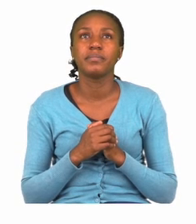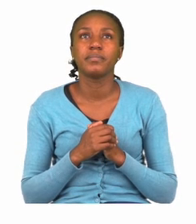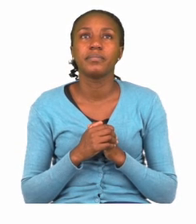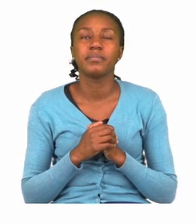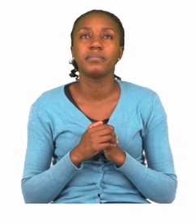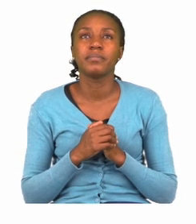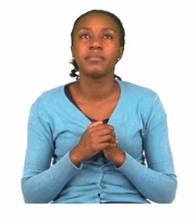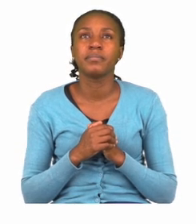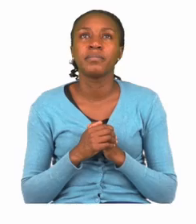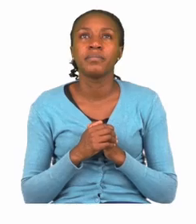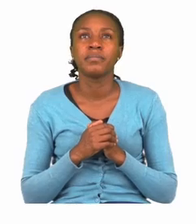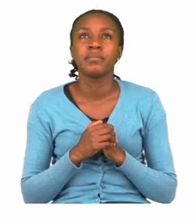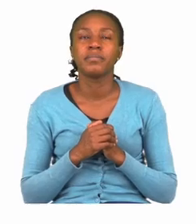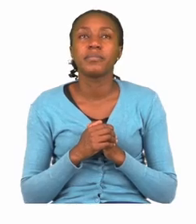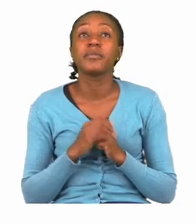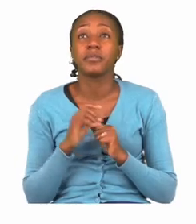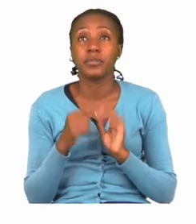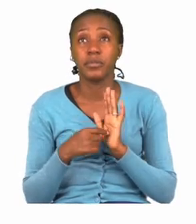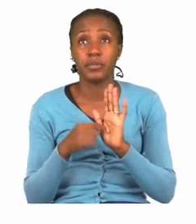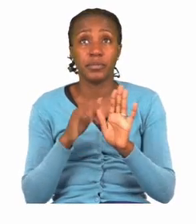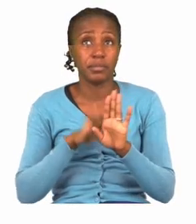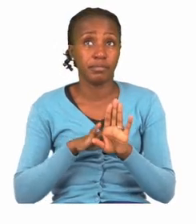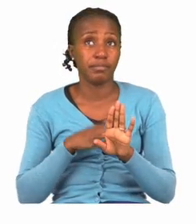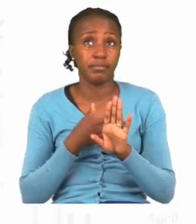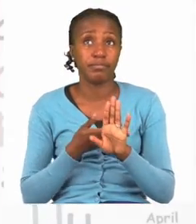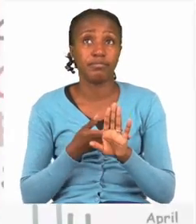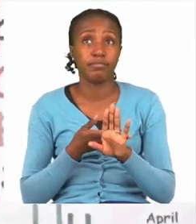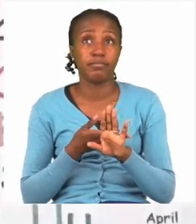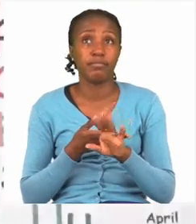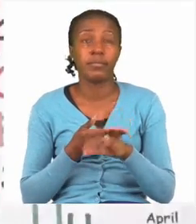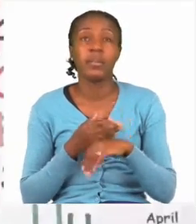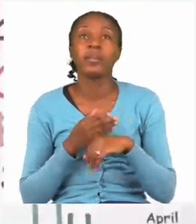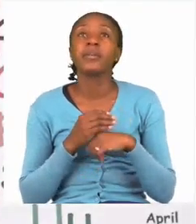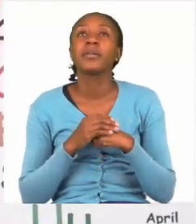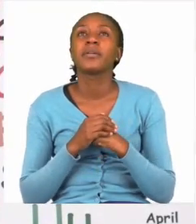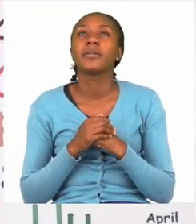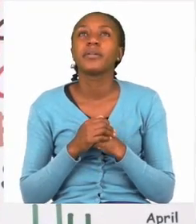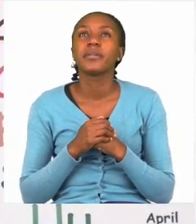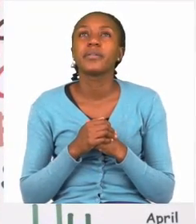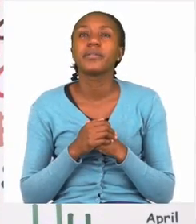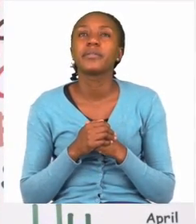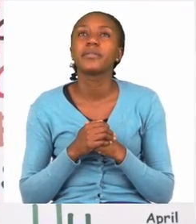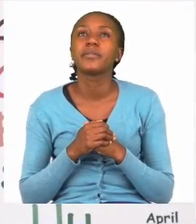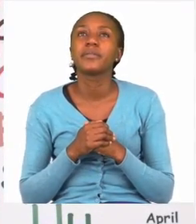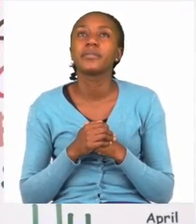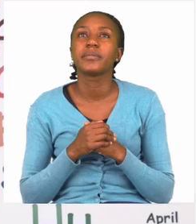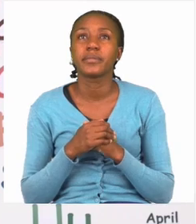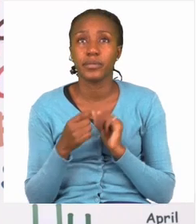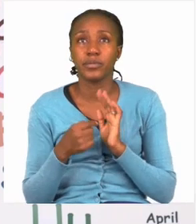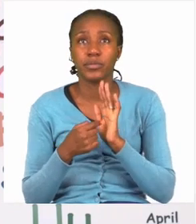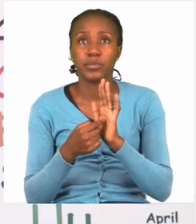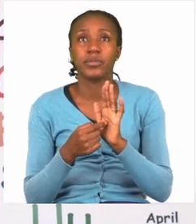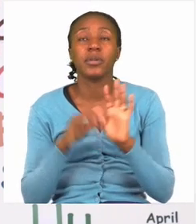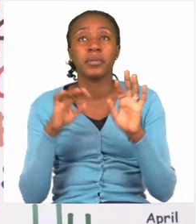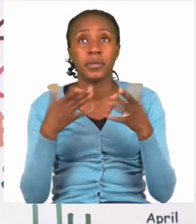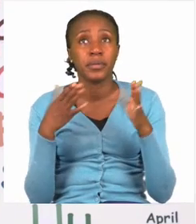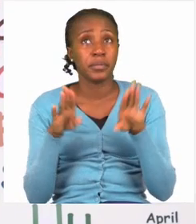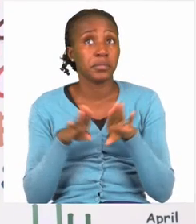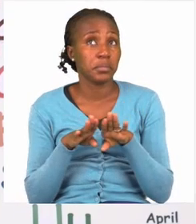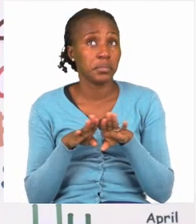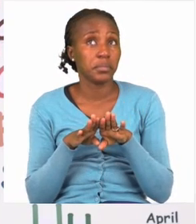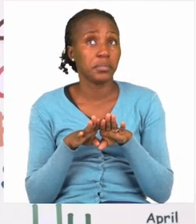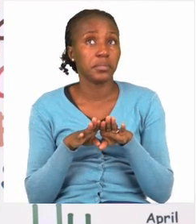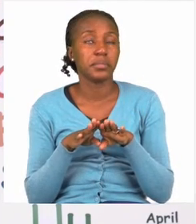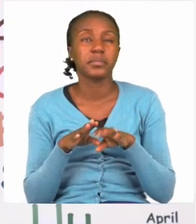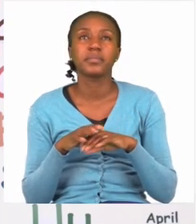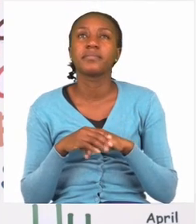Now on the board, I wrote some of these words as well. So I just want to show you how you have to go